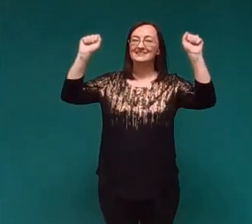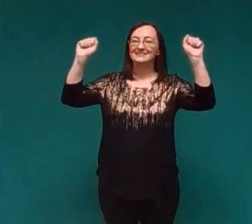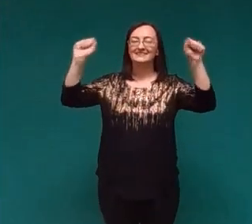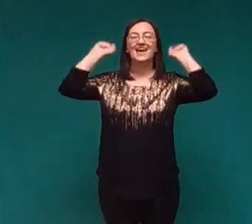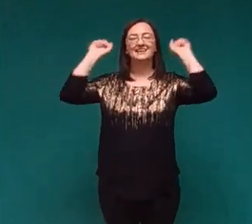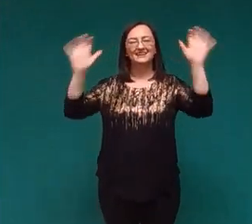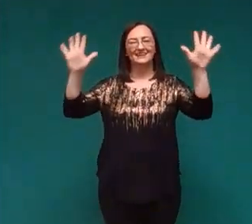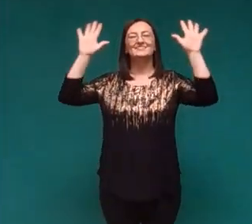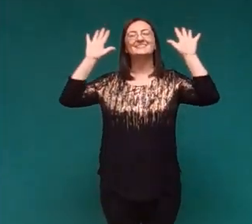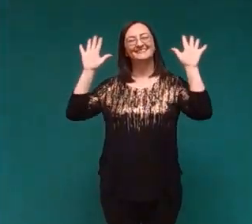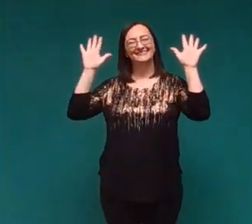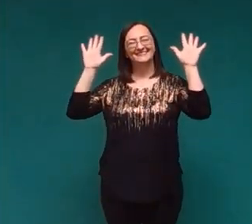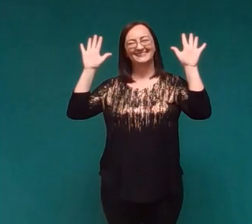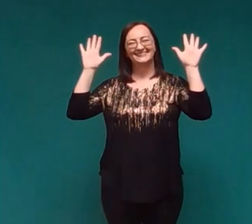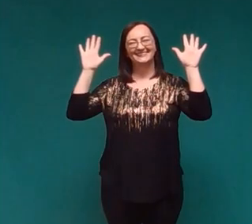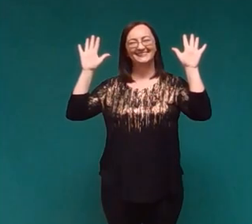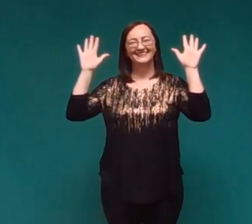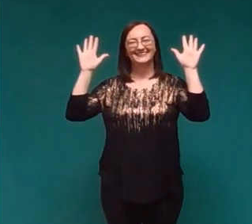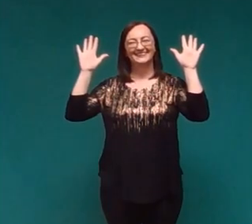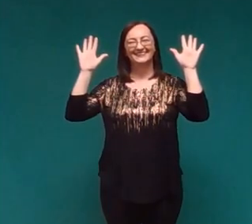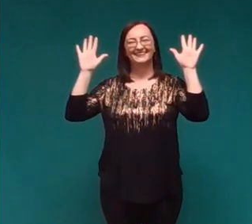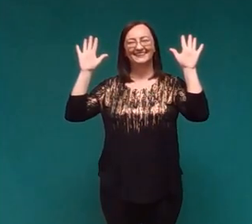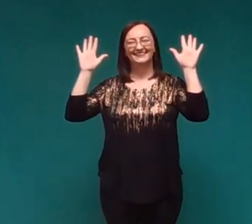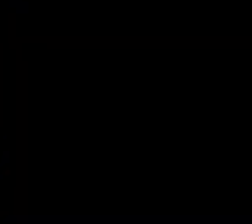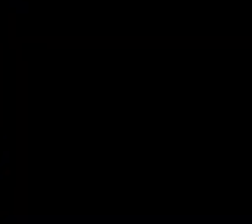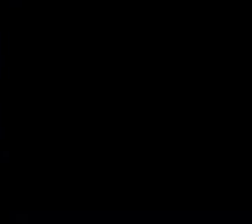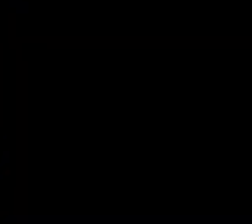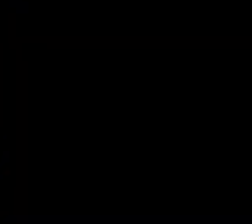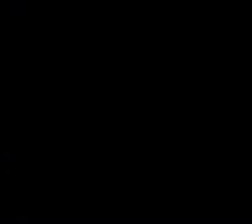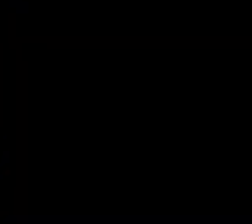Mittens and gloves. Let's get started. Thank you.